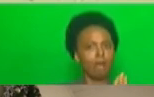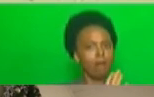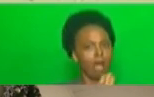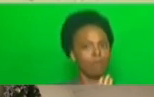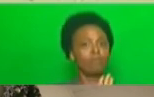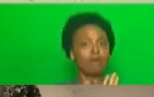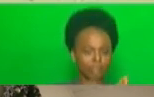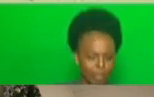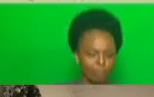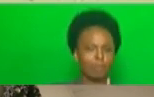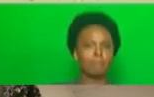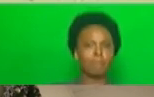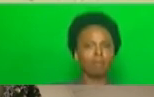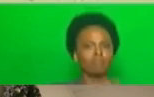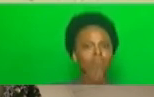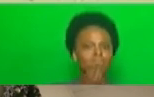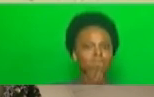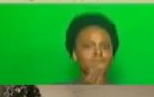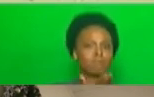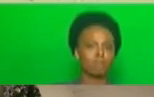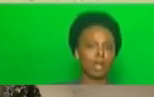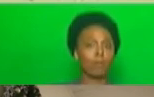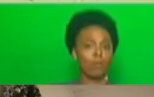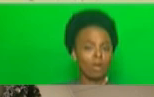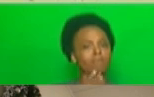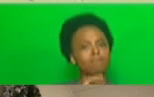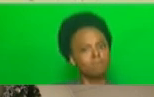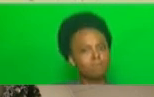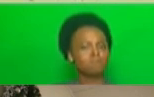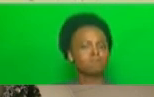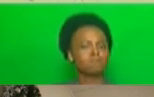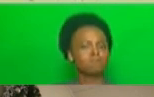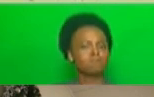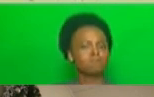and that observe food safety regulations.